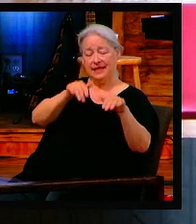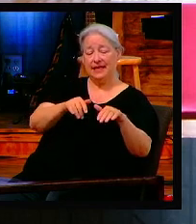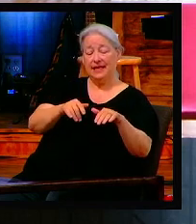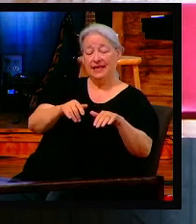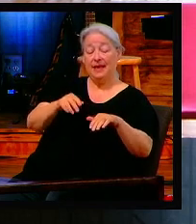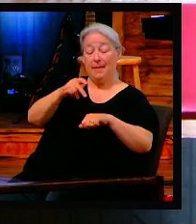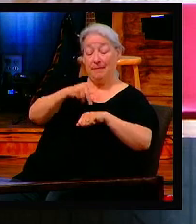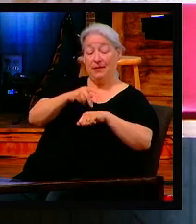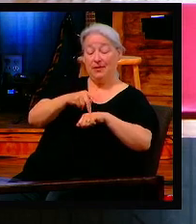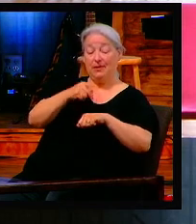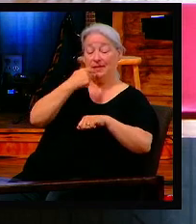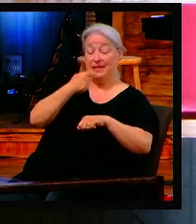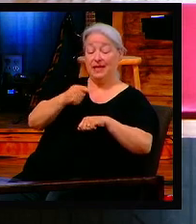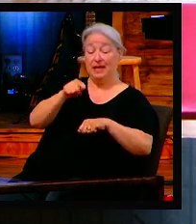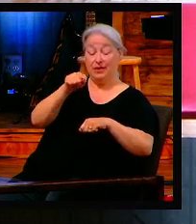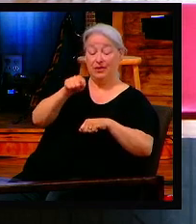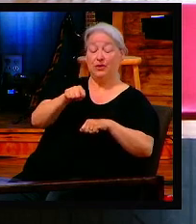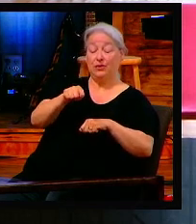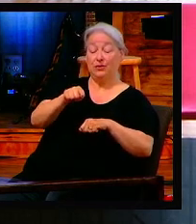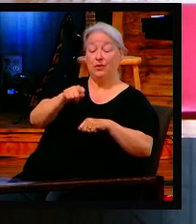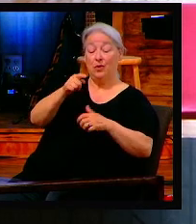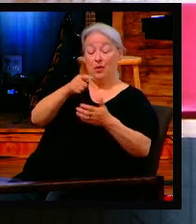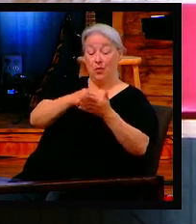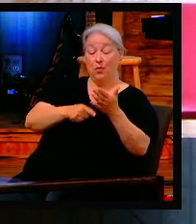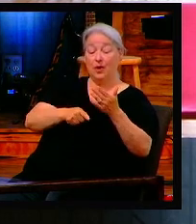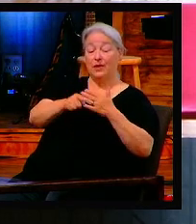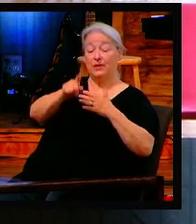Guys, there is things we must do.